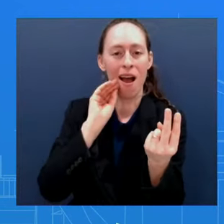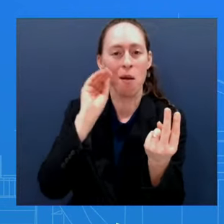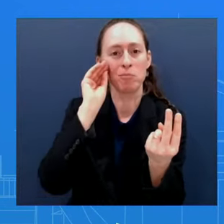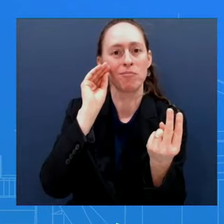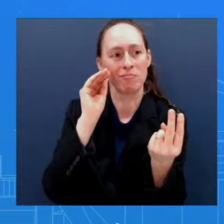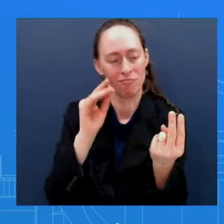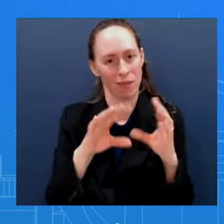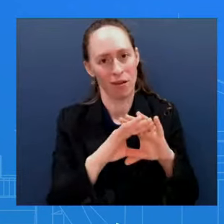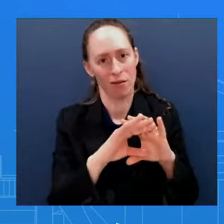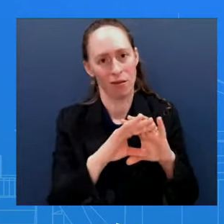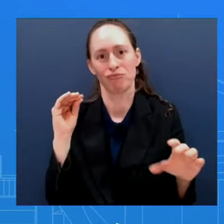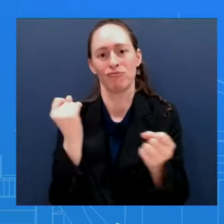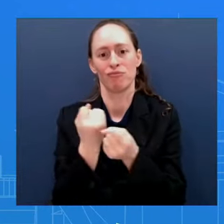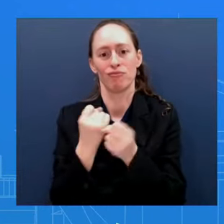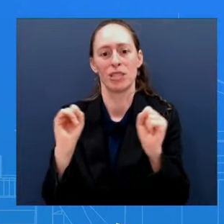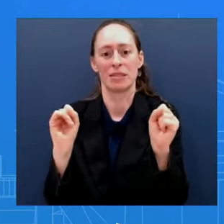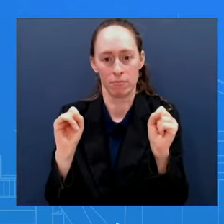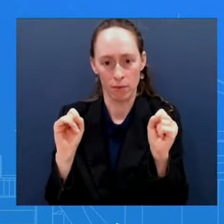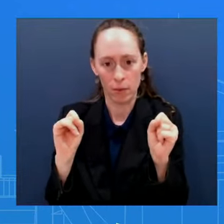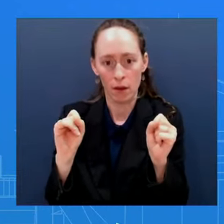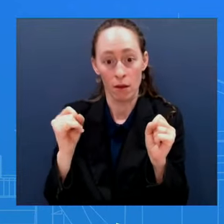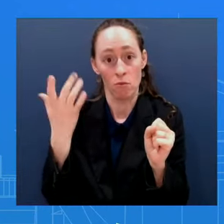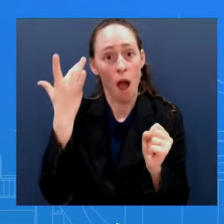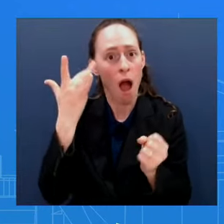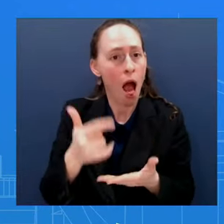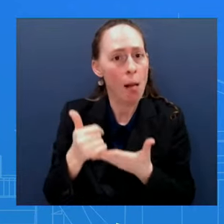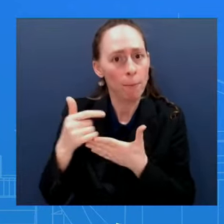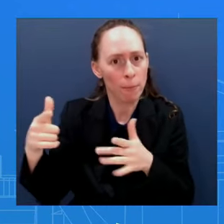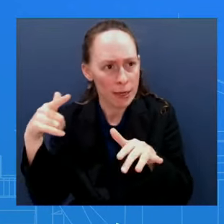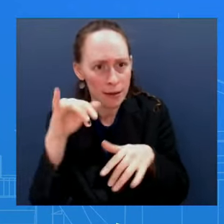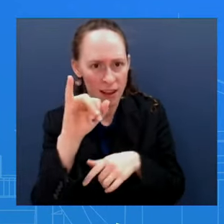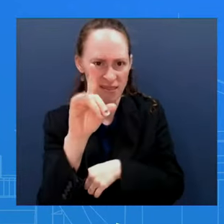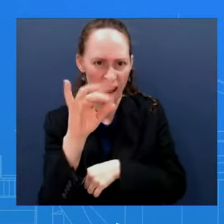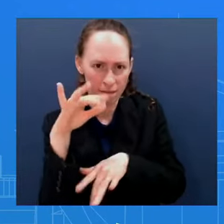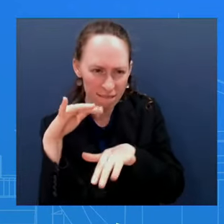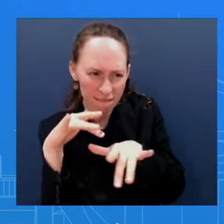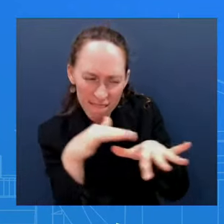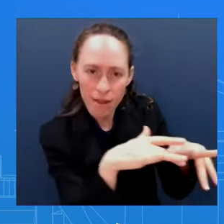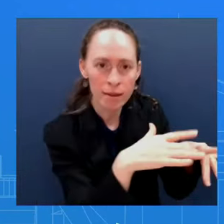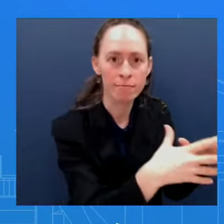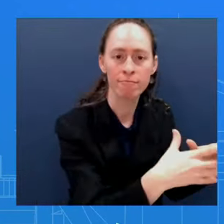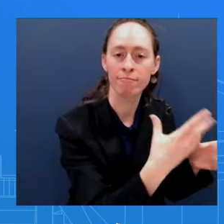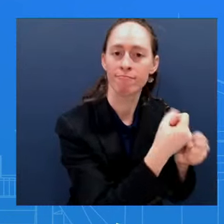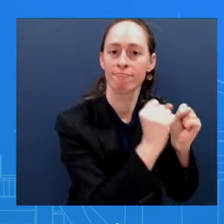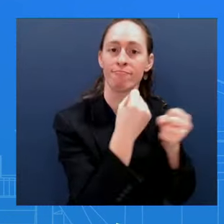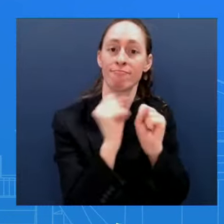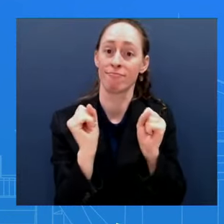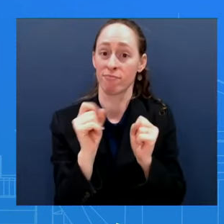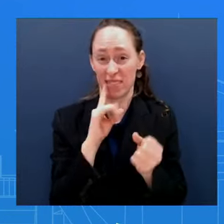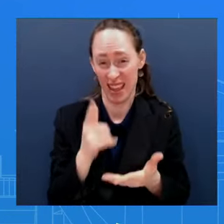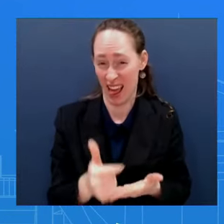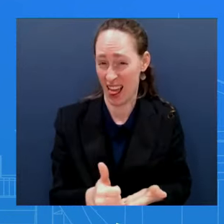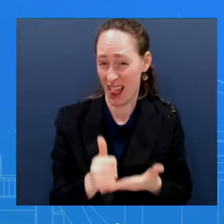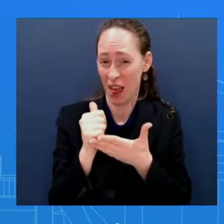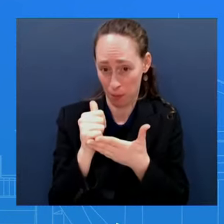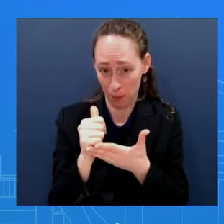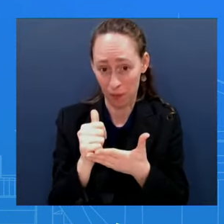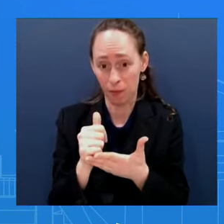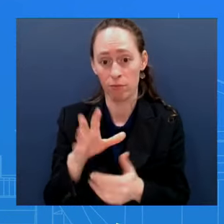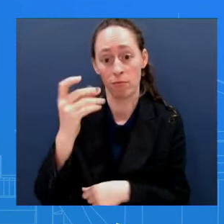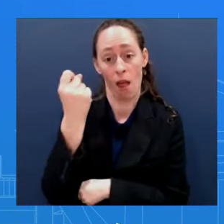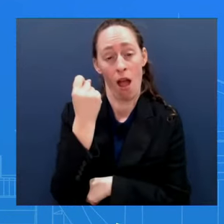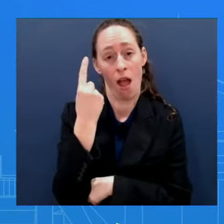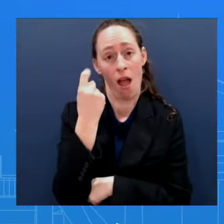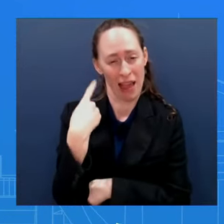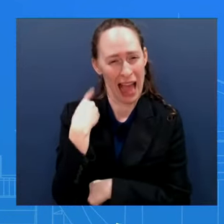I think, a couple of things One, and again, I can't validate the numbers I've seen the reports, but I can't confirm them But it does underscore two